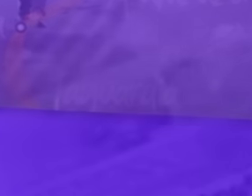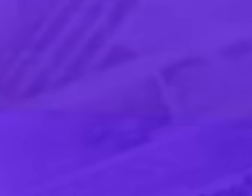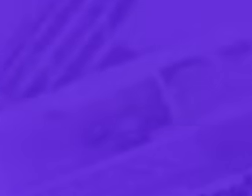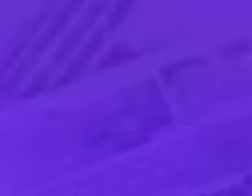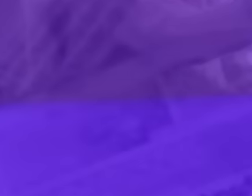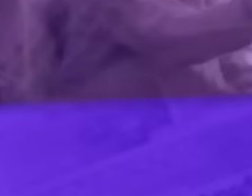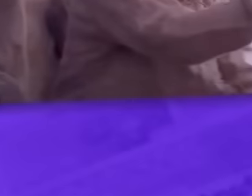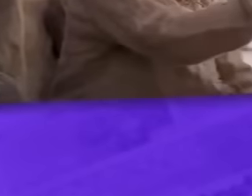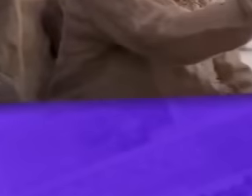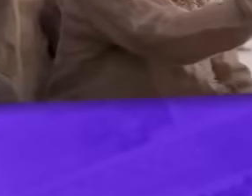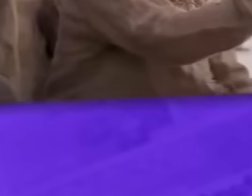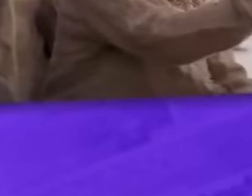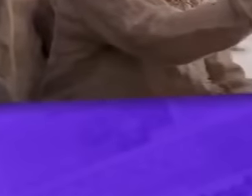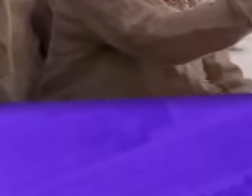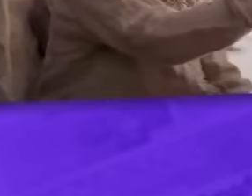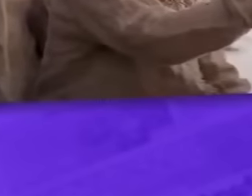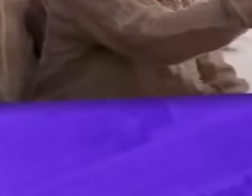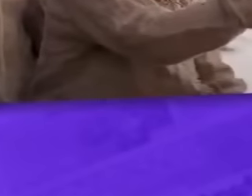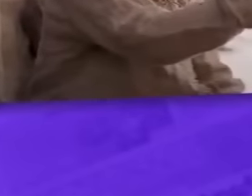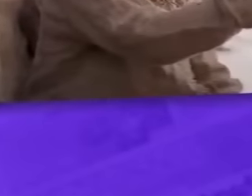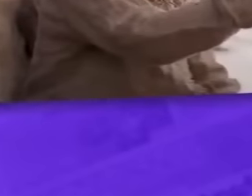Holy Wednesday.